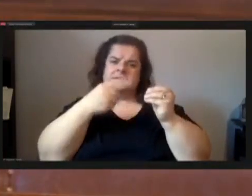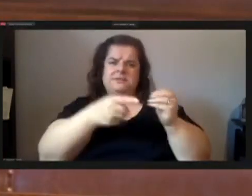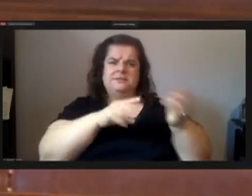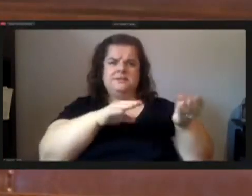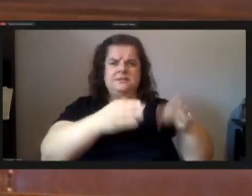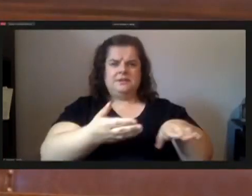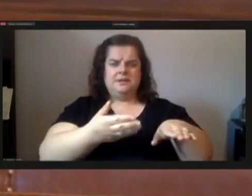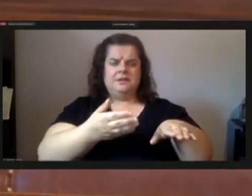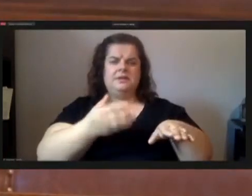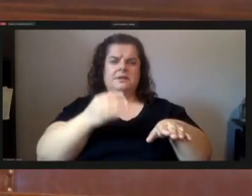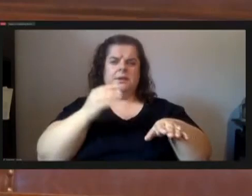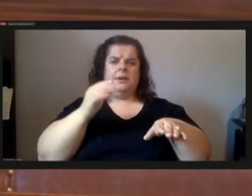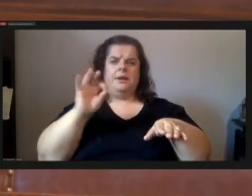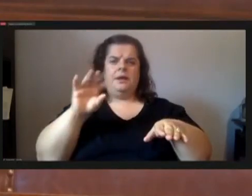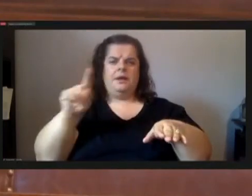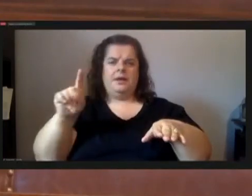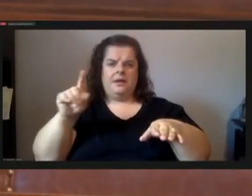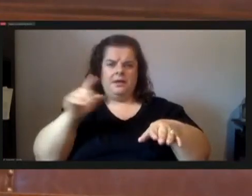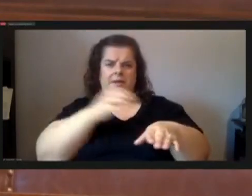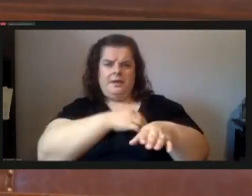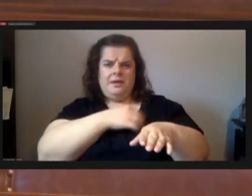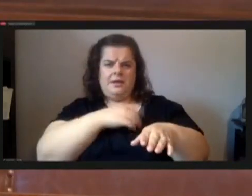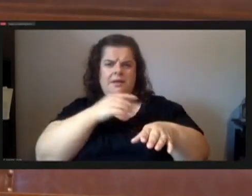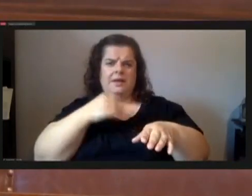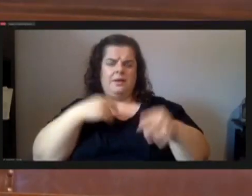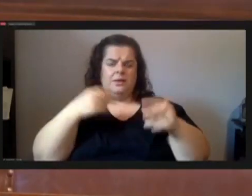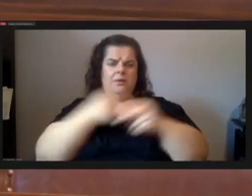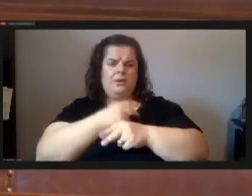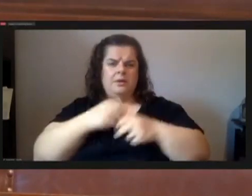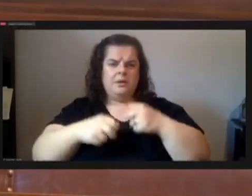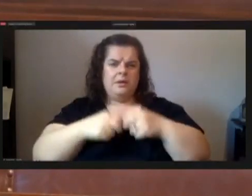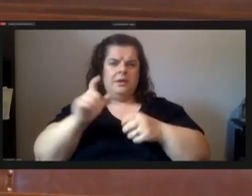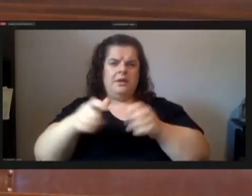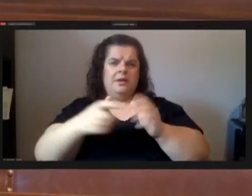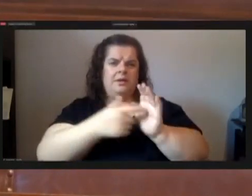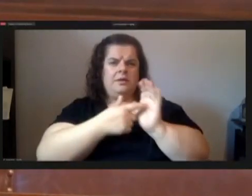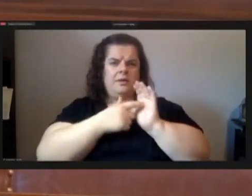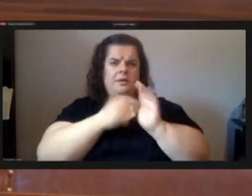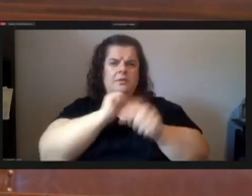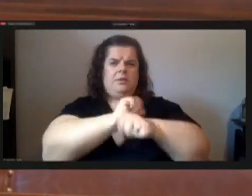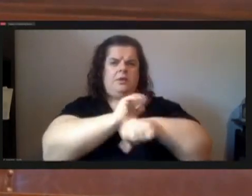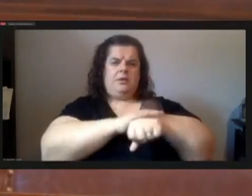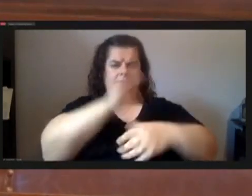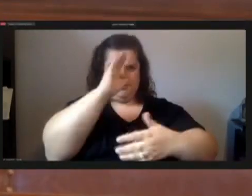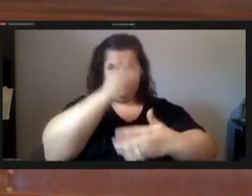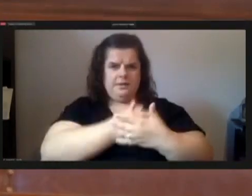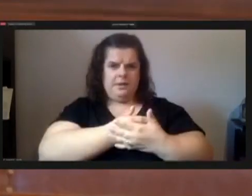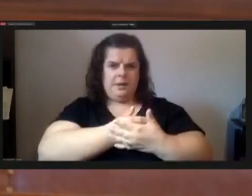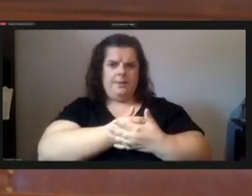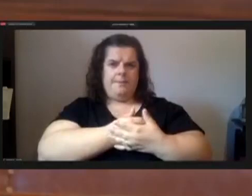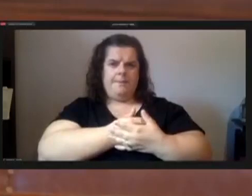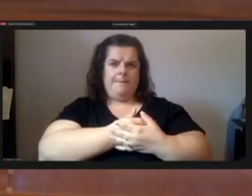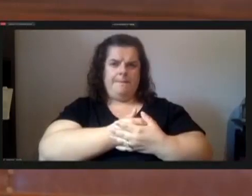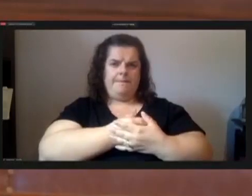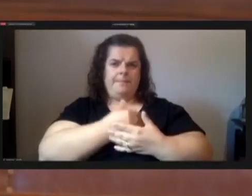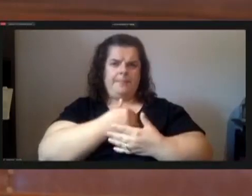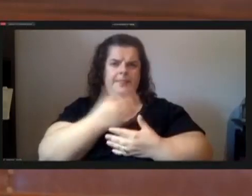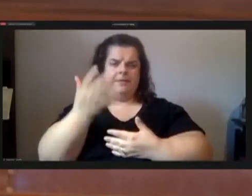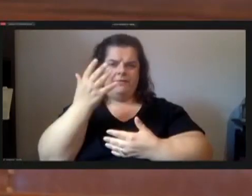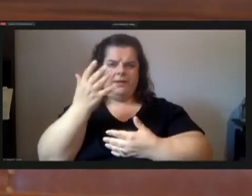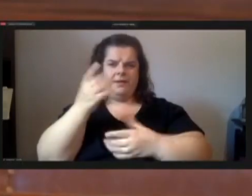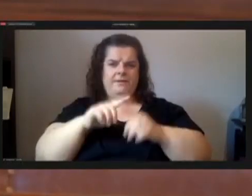paramedics had the promise they had to insist to work on my son there was five different